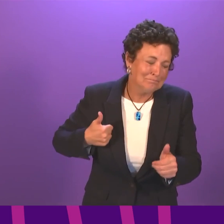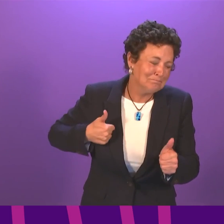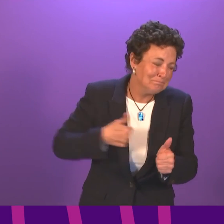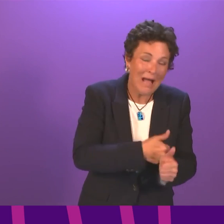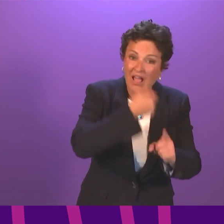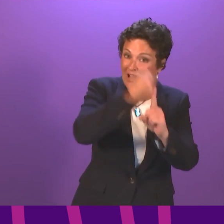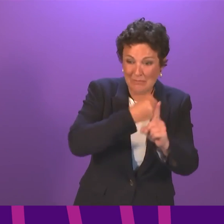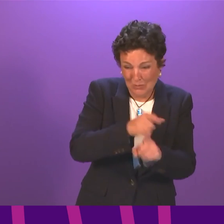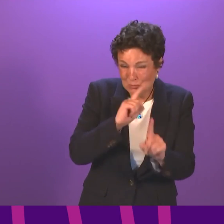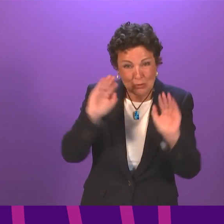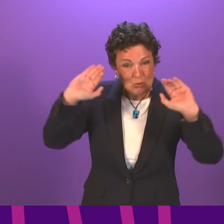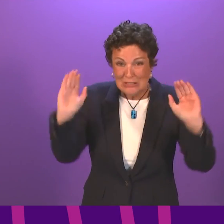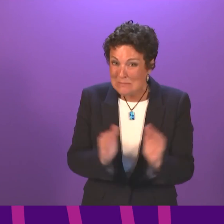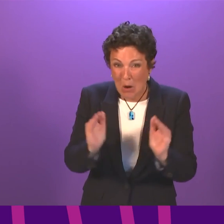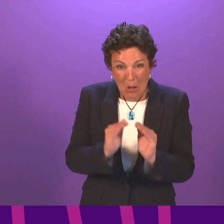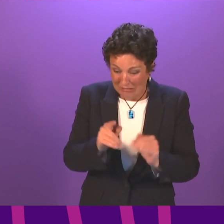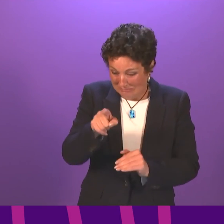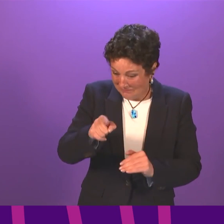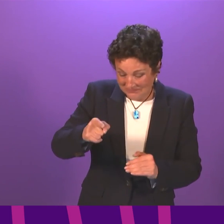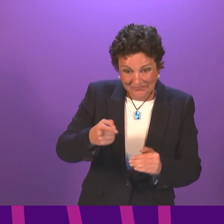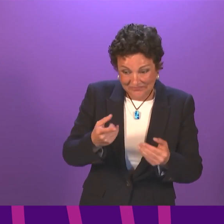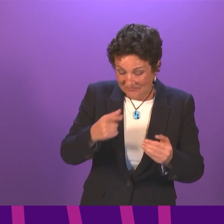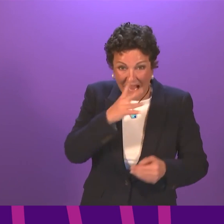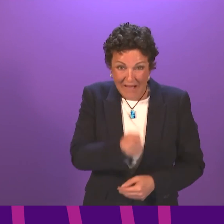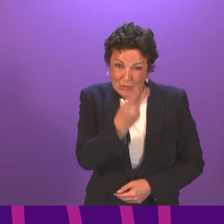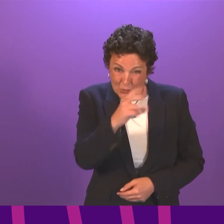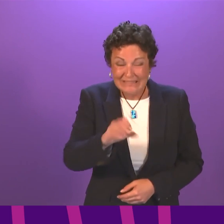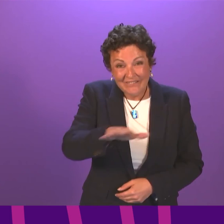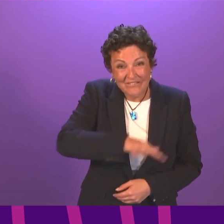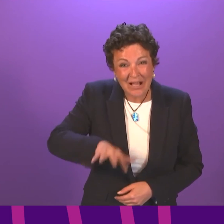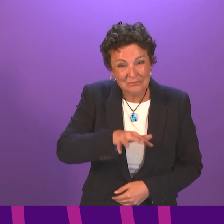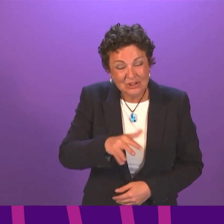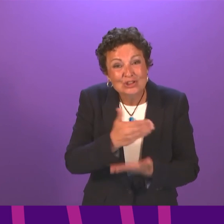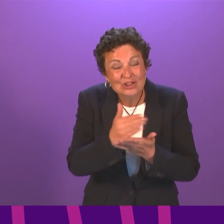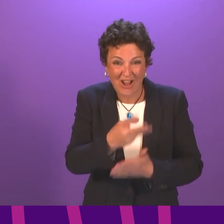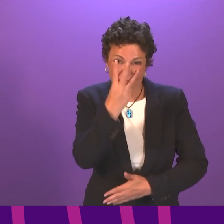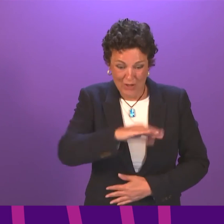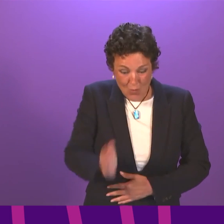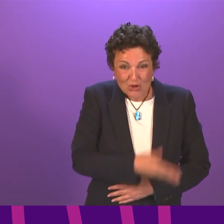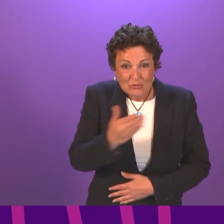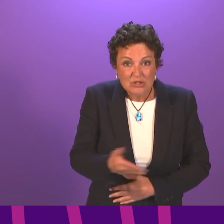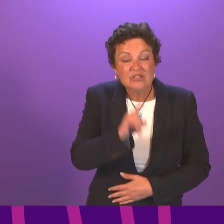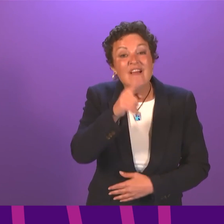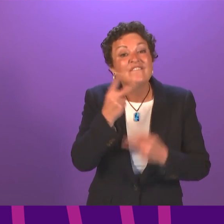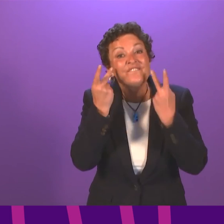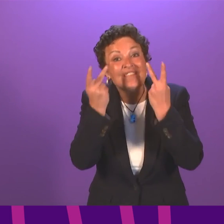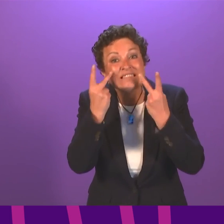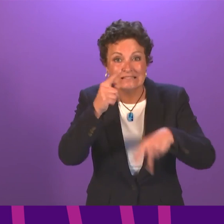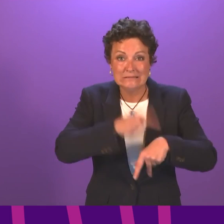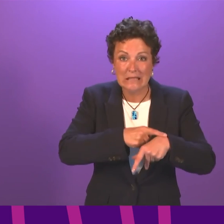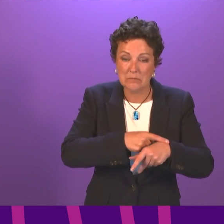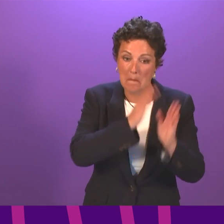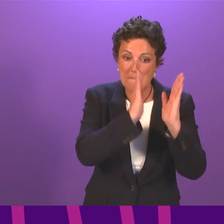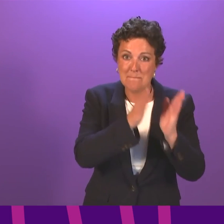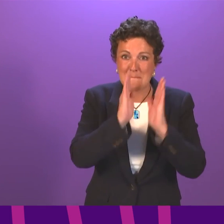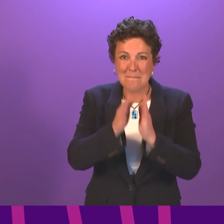and unsatisfactory communal facilities, which, for instance, sees 20 families sharing just three washing machines, has restricted visiting hours, and there are